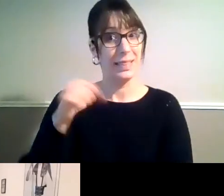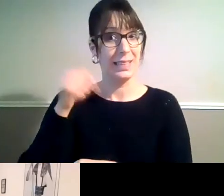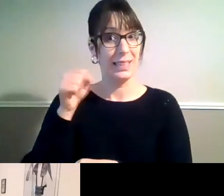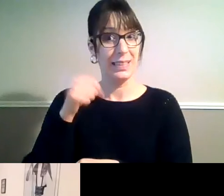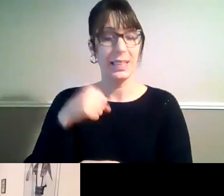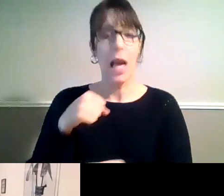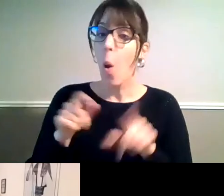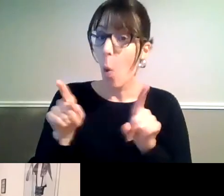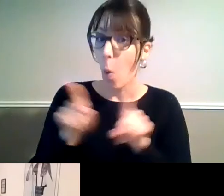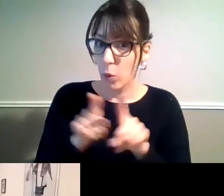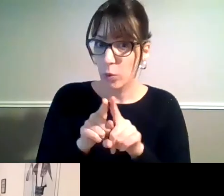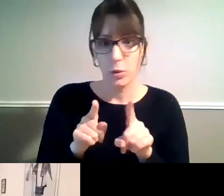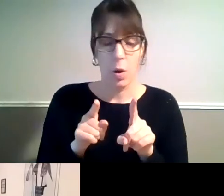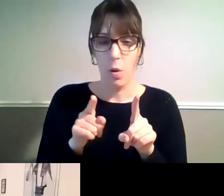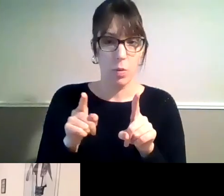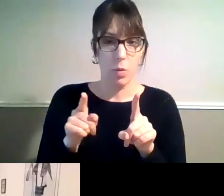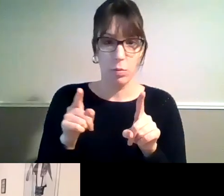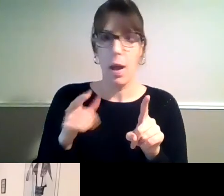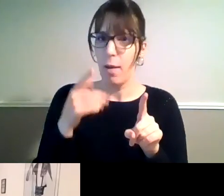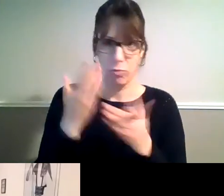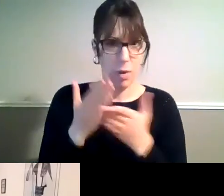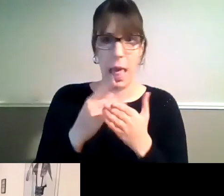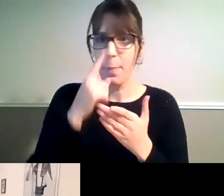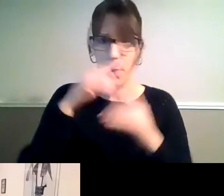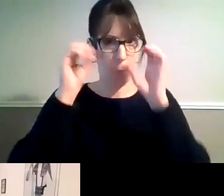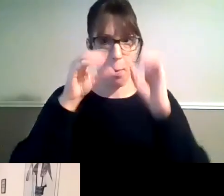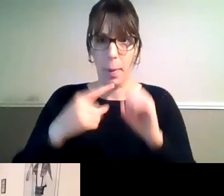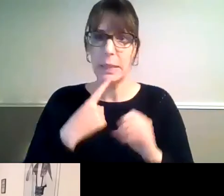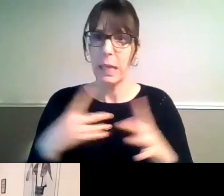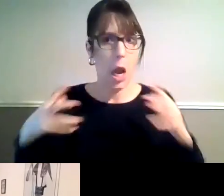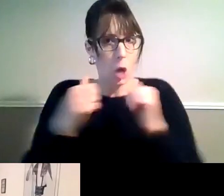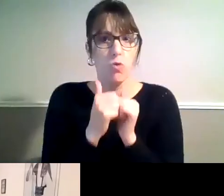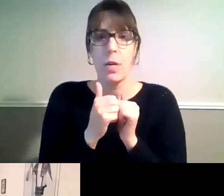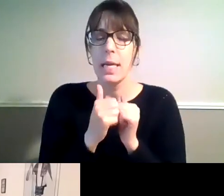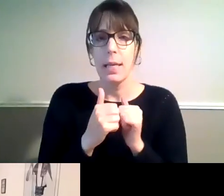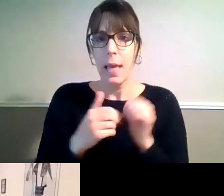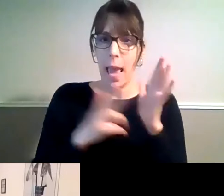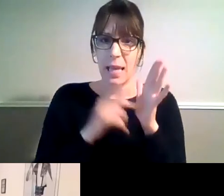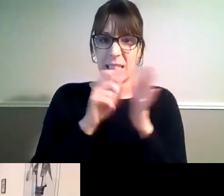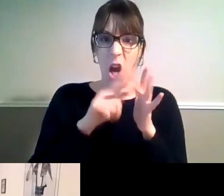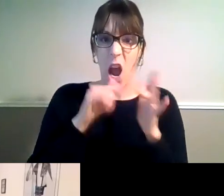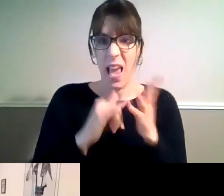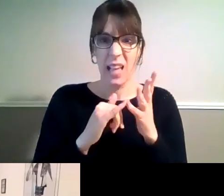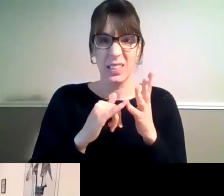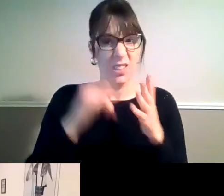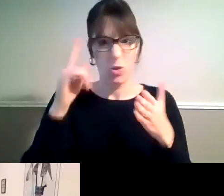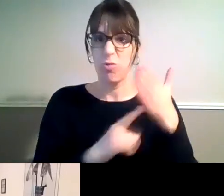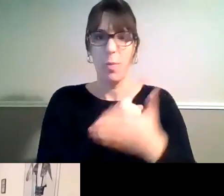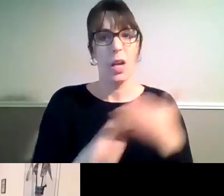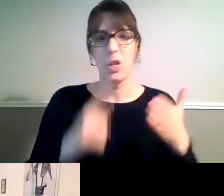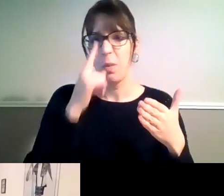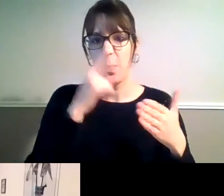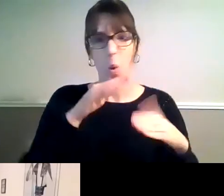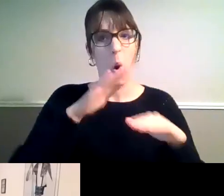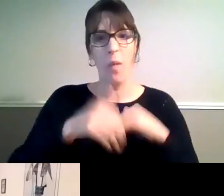also just widespread agreement that the exclusion of people based on age from the NDIS is discrimination and lots of reflection on